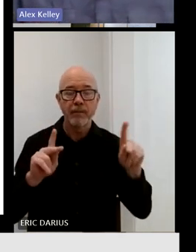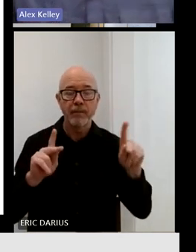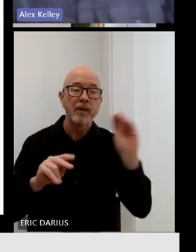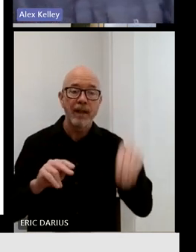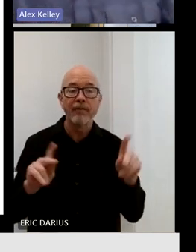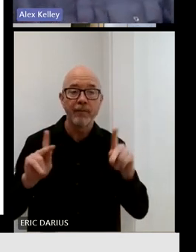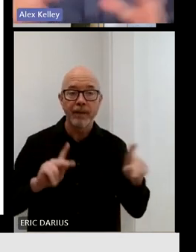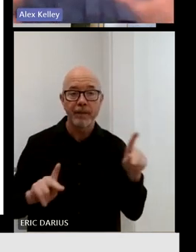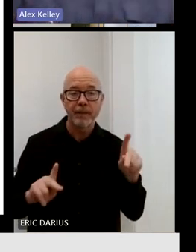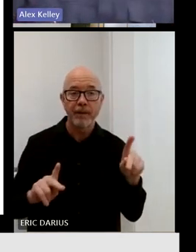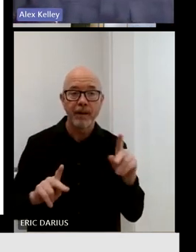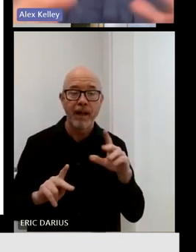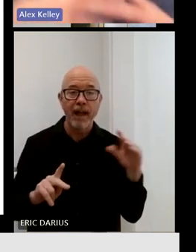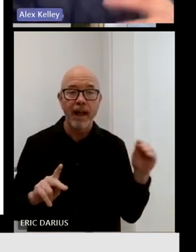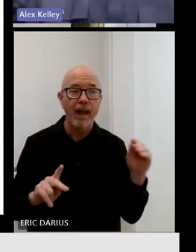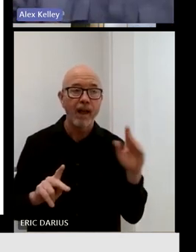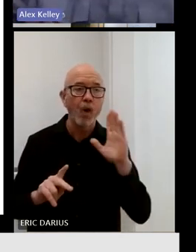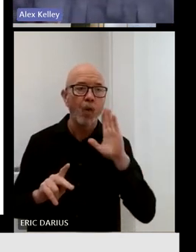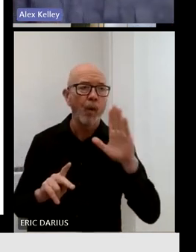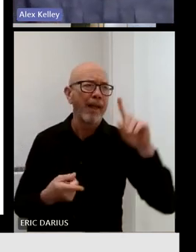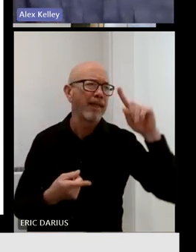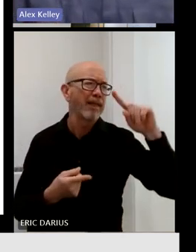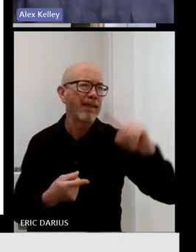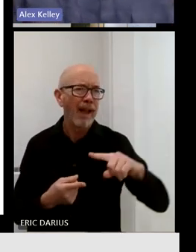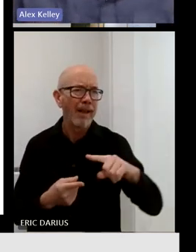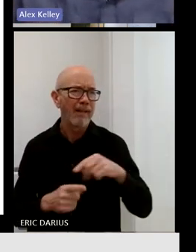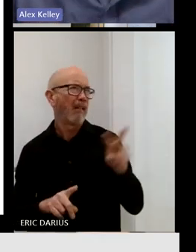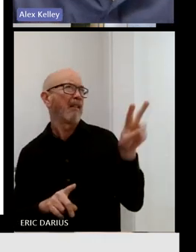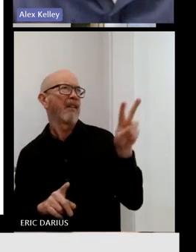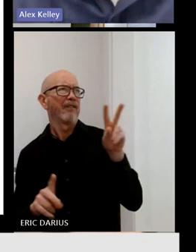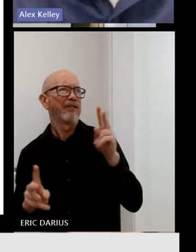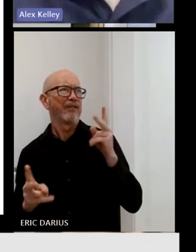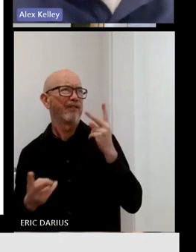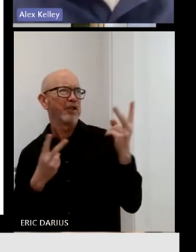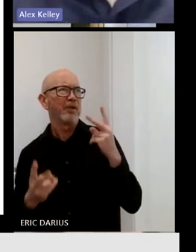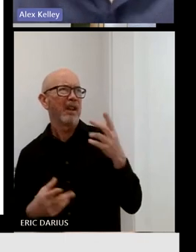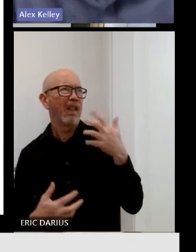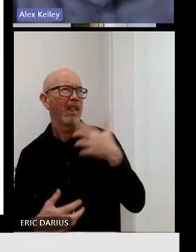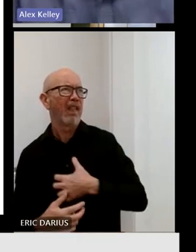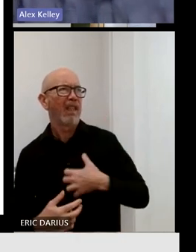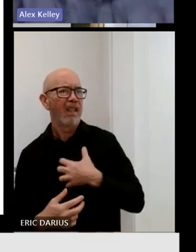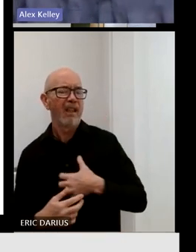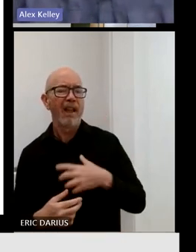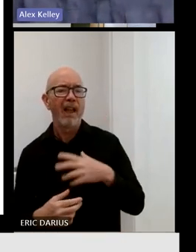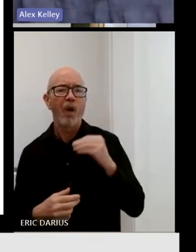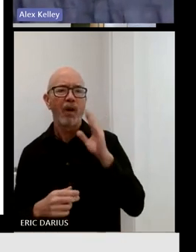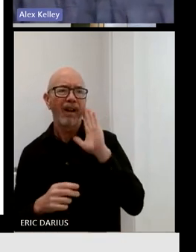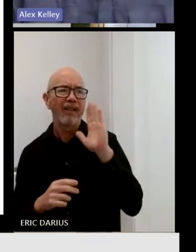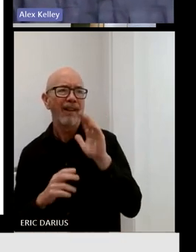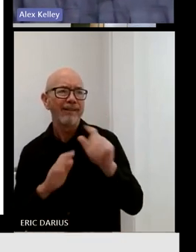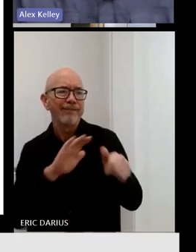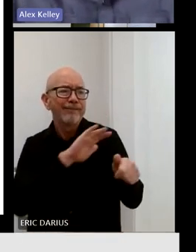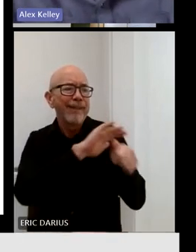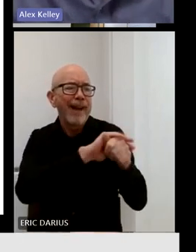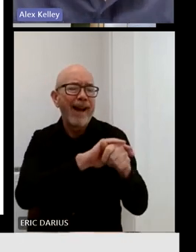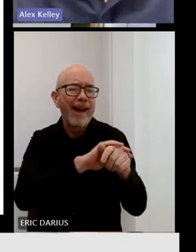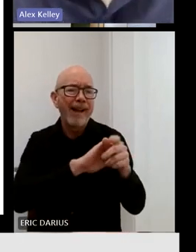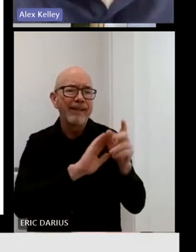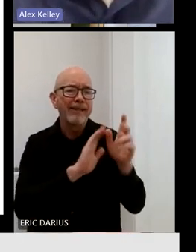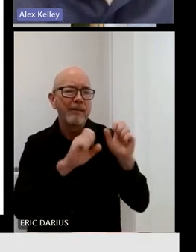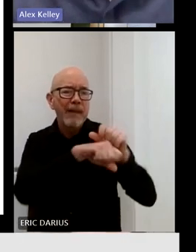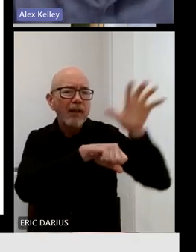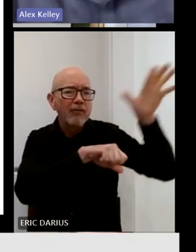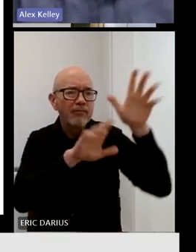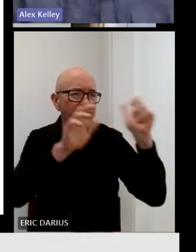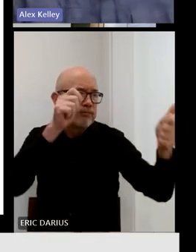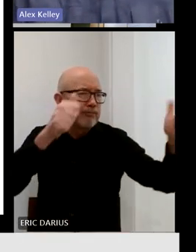landscape and the aesthetic by being less obtrusive, smaller, right? You can nestle them into the hillside and they're not as noticeable an element in the